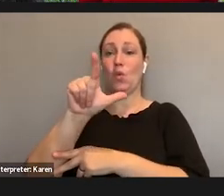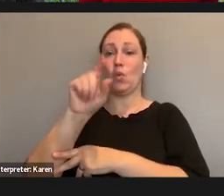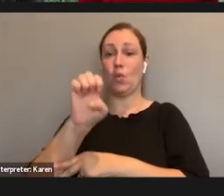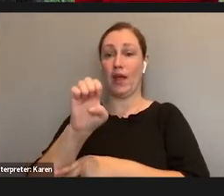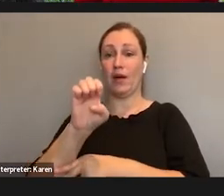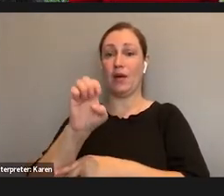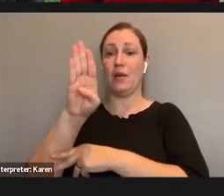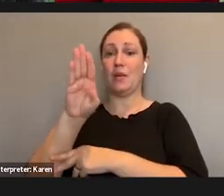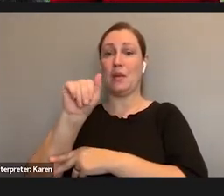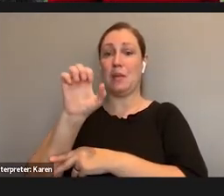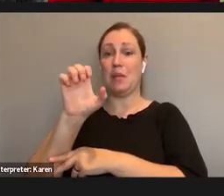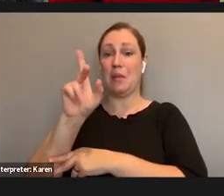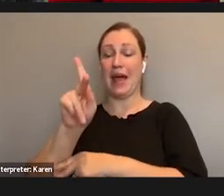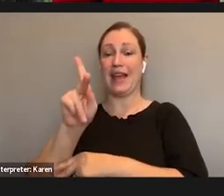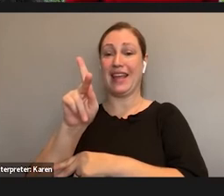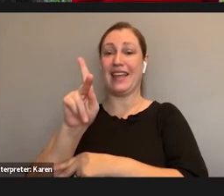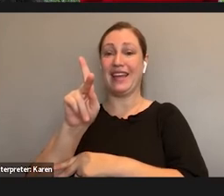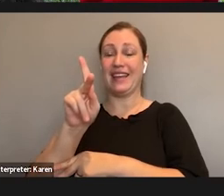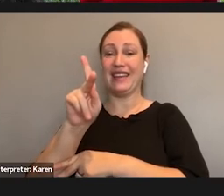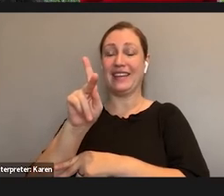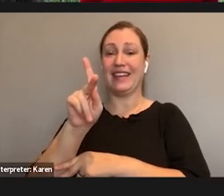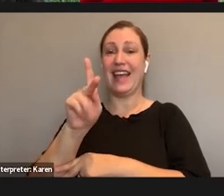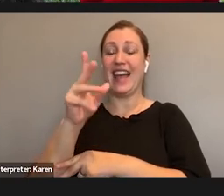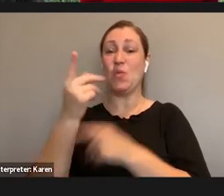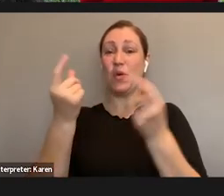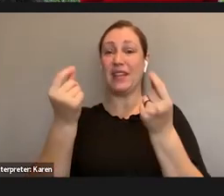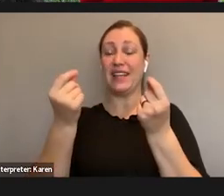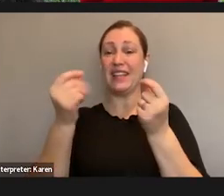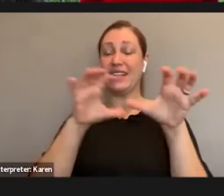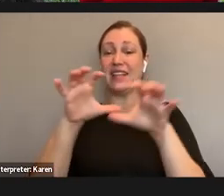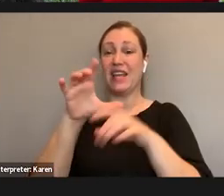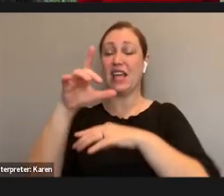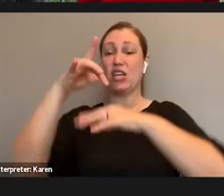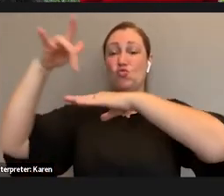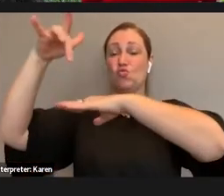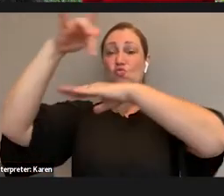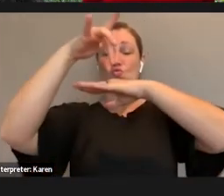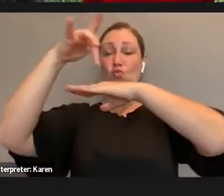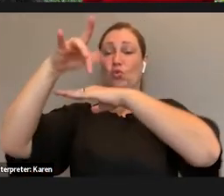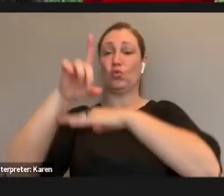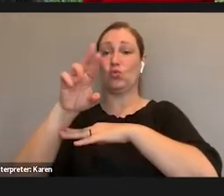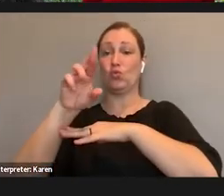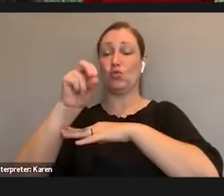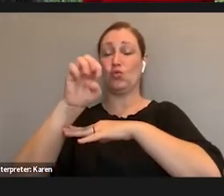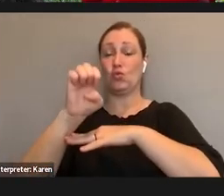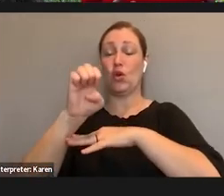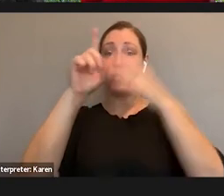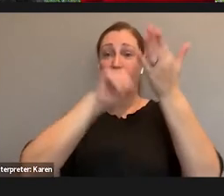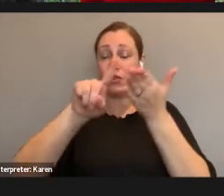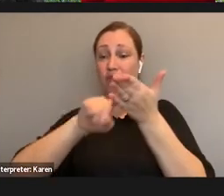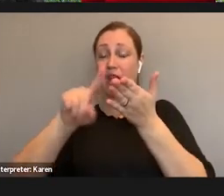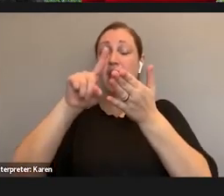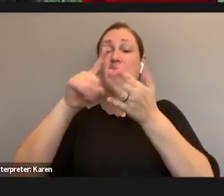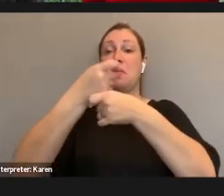built, they went out and did a drone survey and built a 3D model based on the